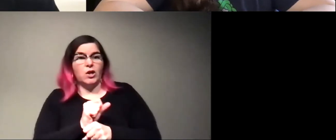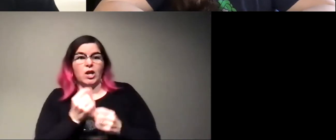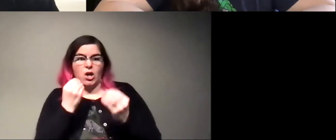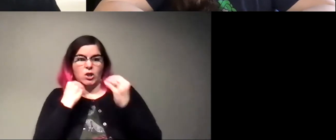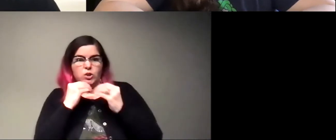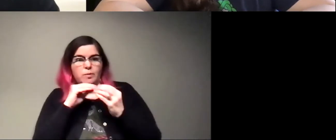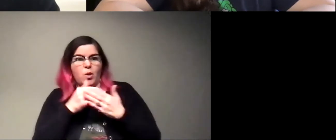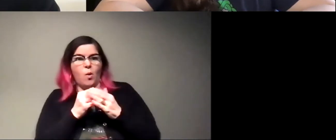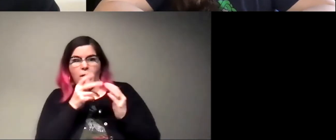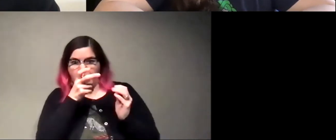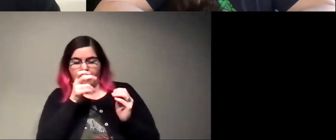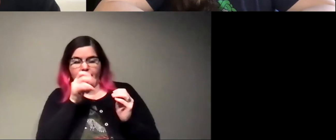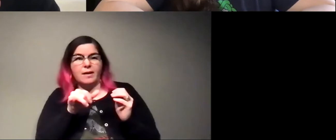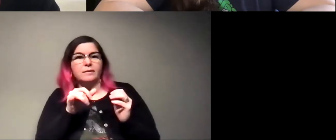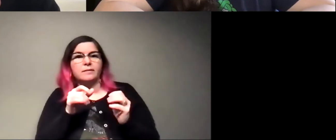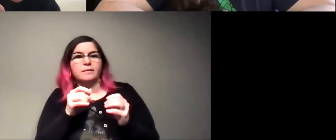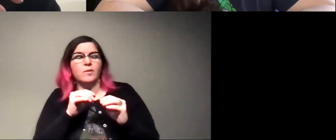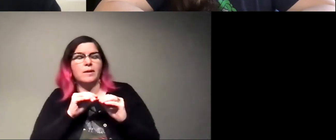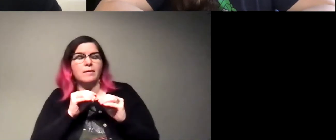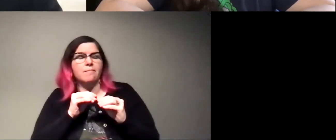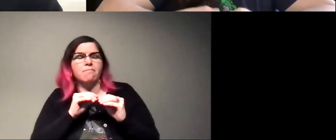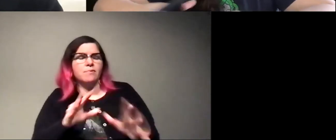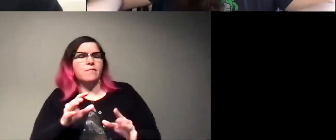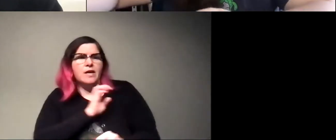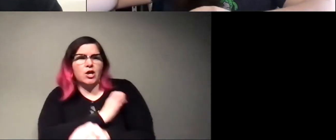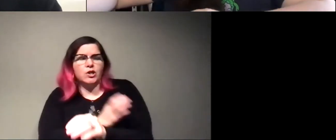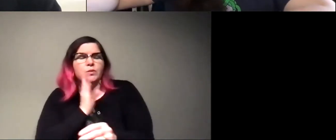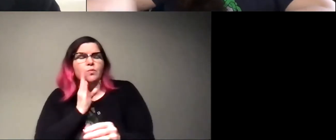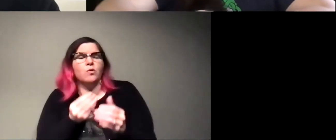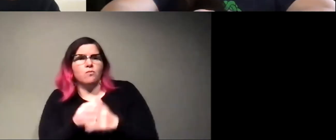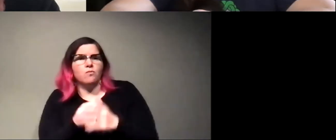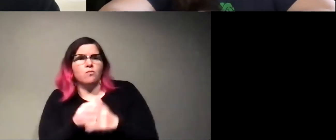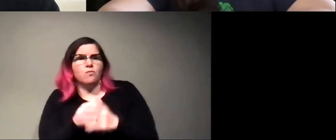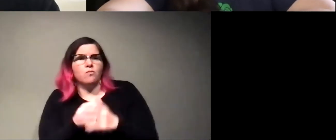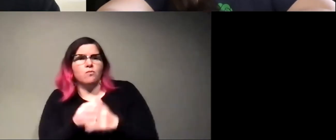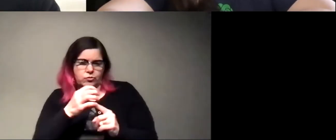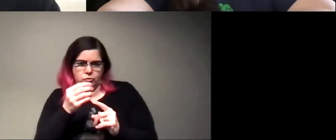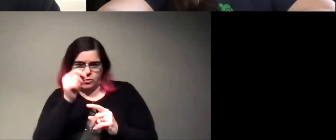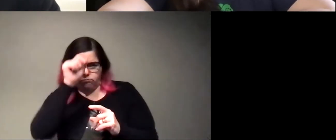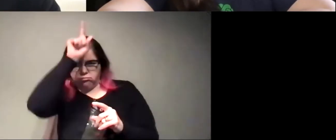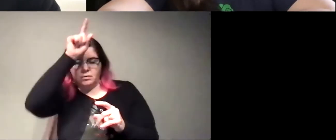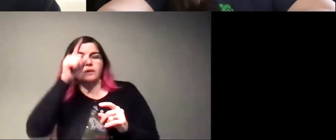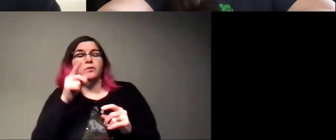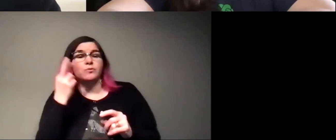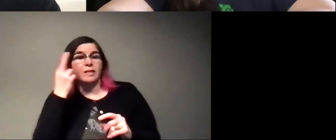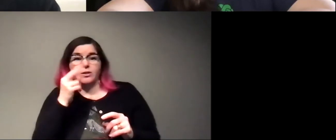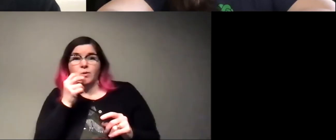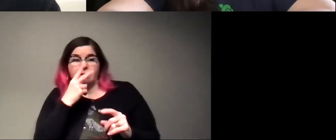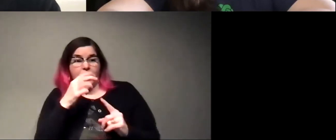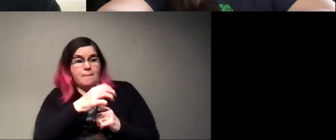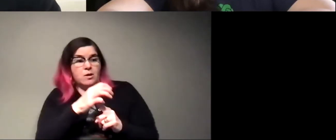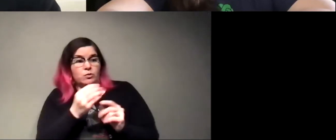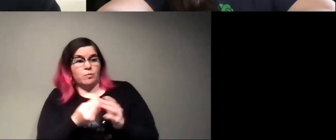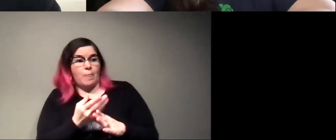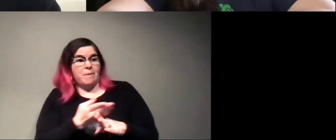entire ant. And that's where it gets its burst of energy that allows it to grow that mushroom. So the reason you don't see that mushroom growth before that